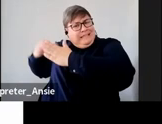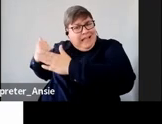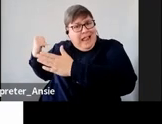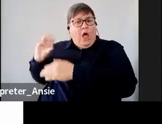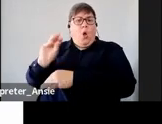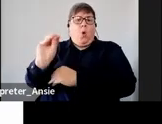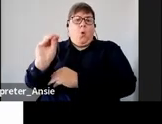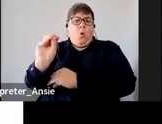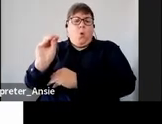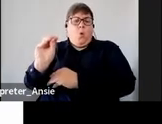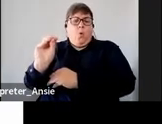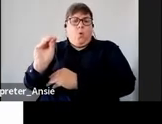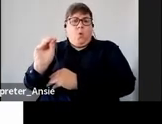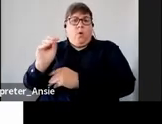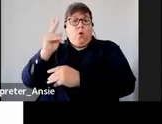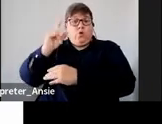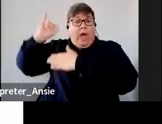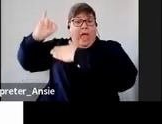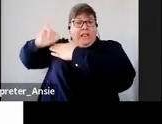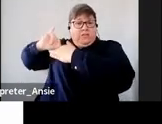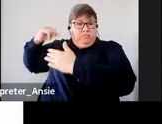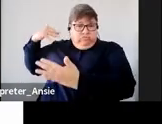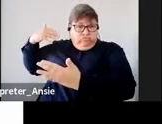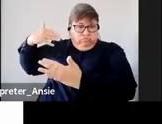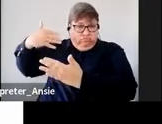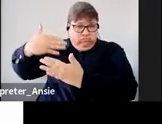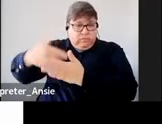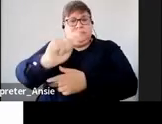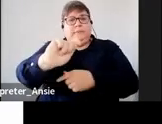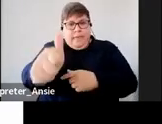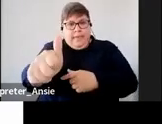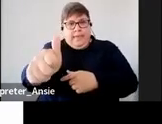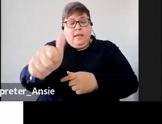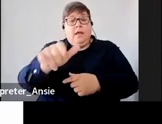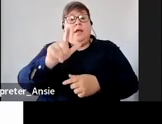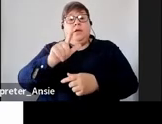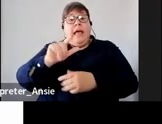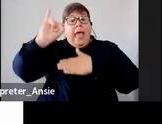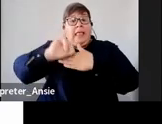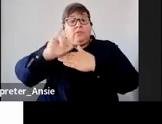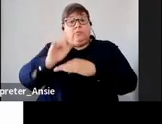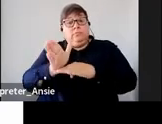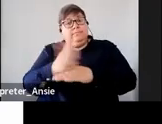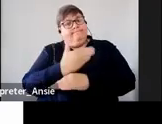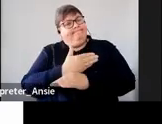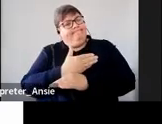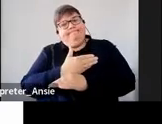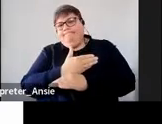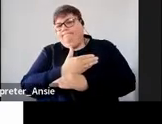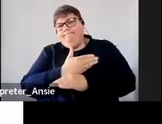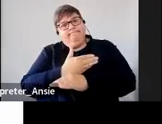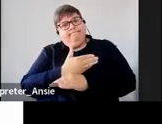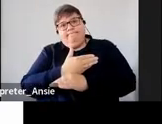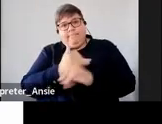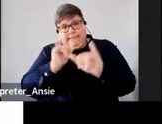and you will also pay the interest so we are not going to waive the interest because you had the benefit of use of that